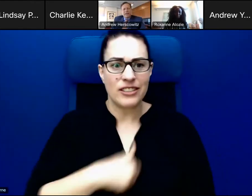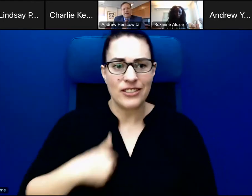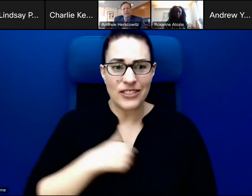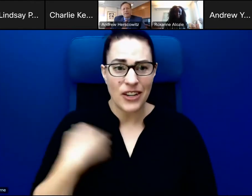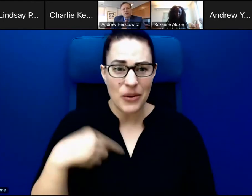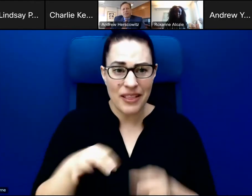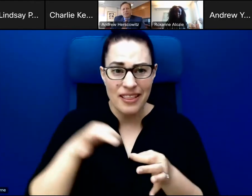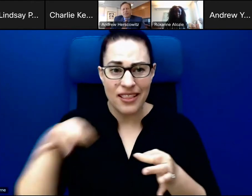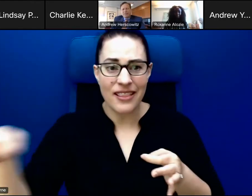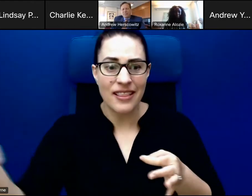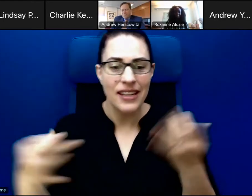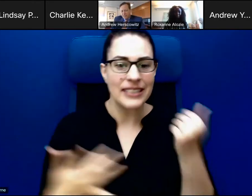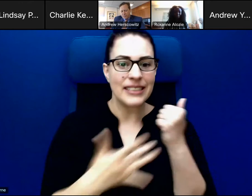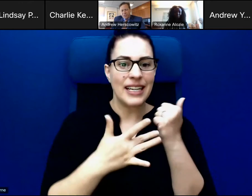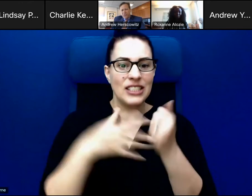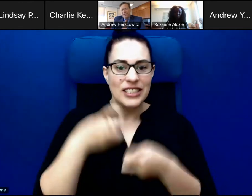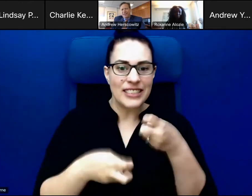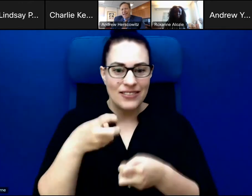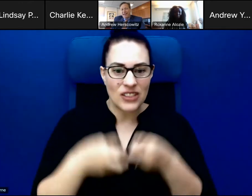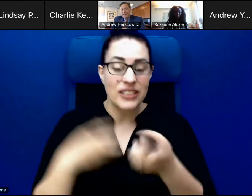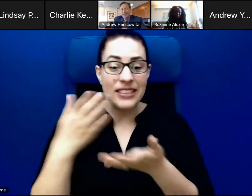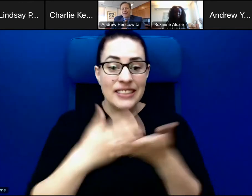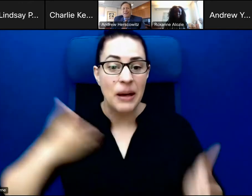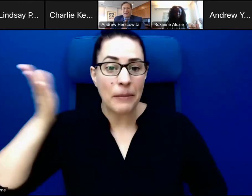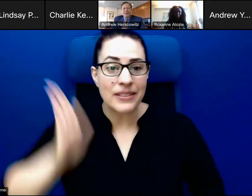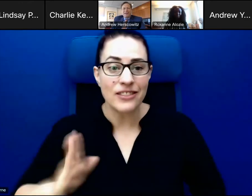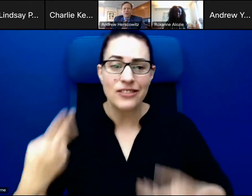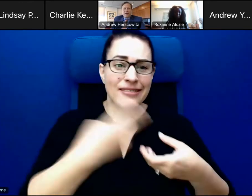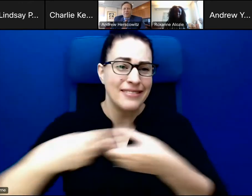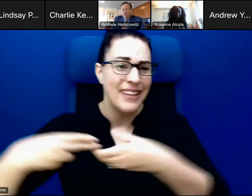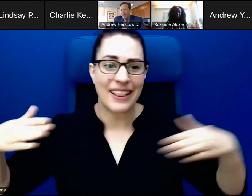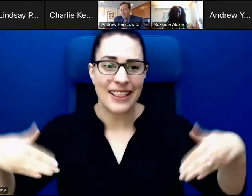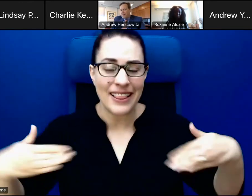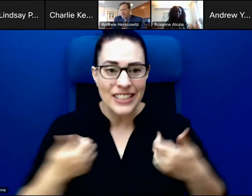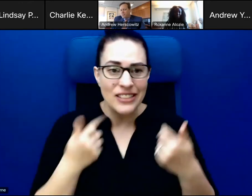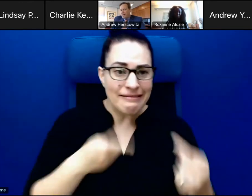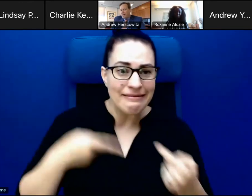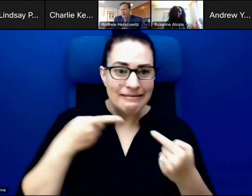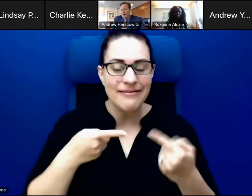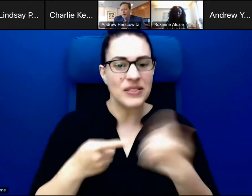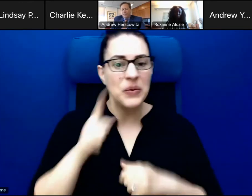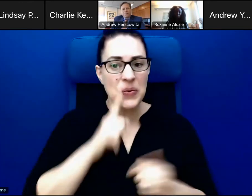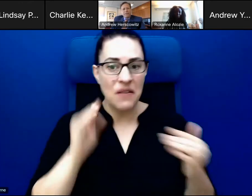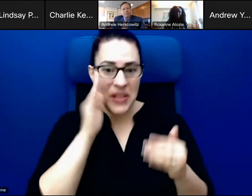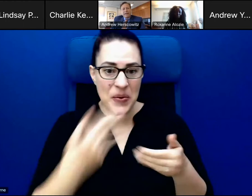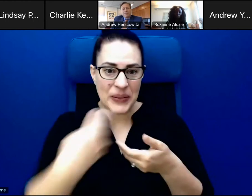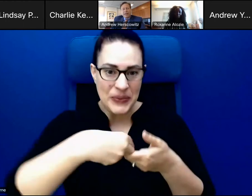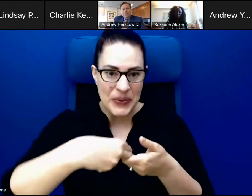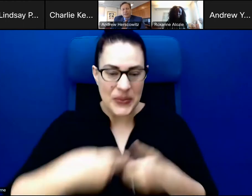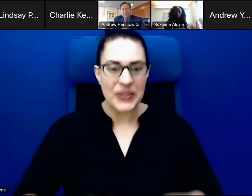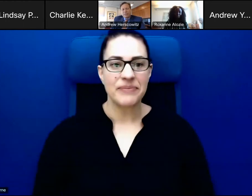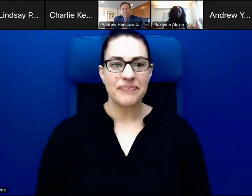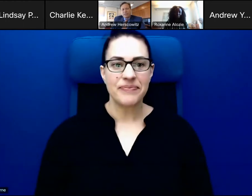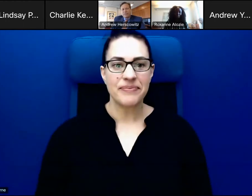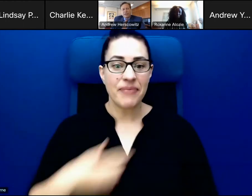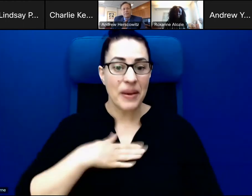delayed. We still have some speakers who are trying to get in, and so hopefully that will happen as well. My name is Andy